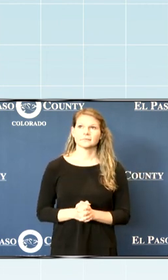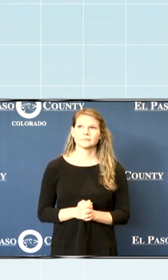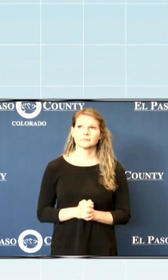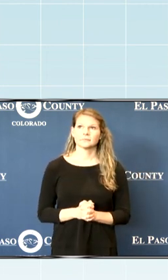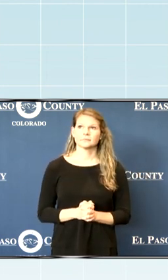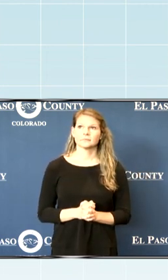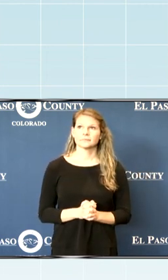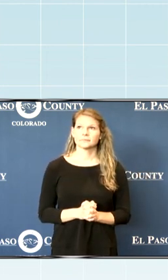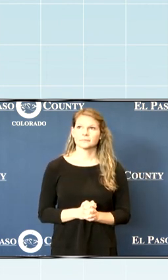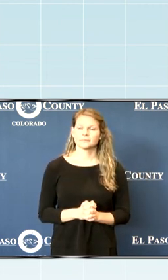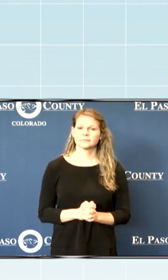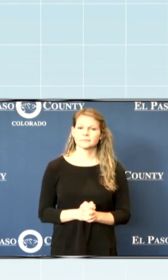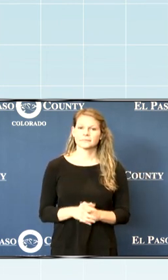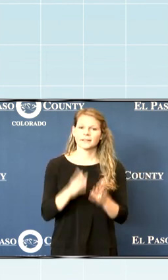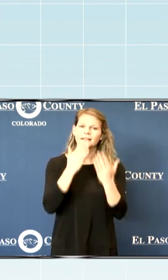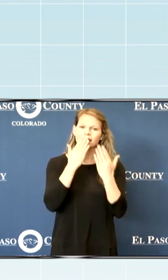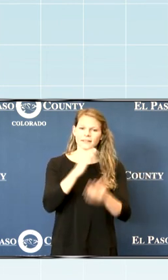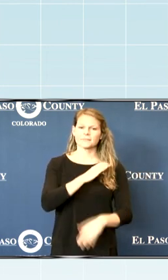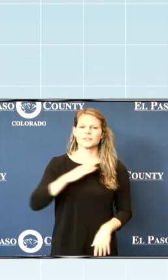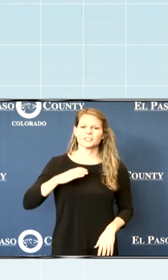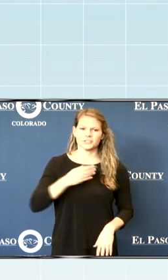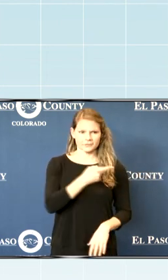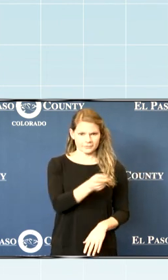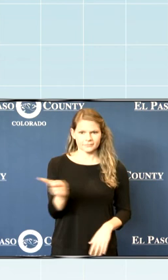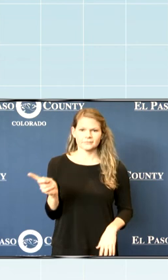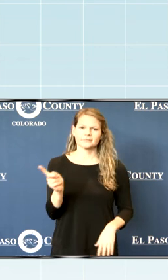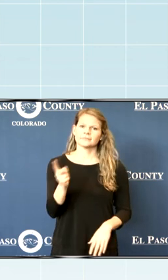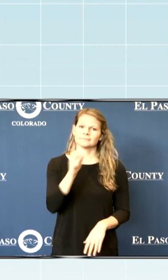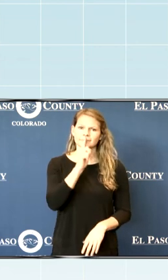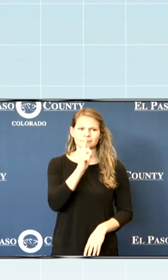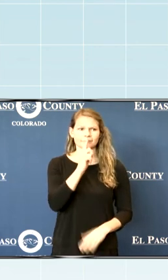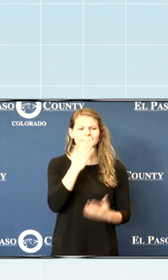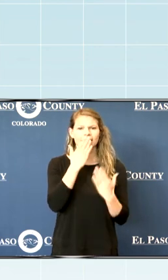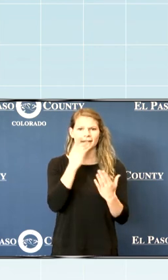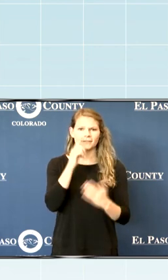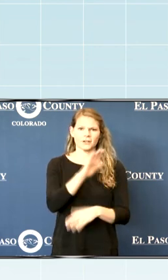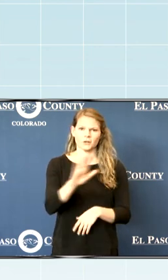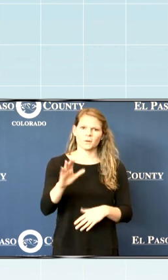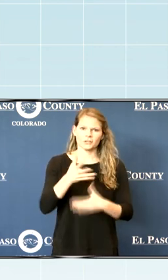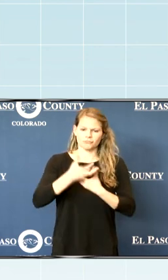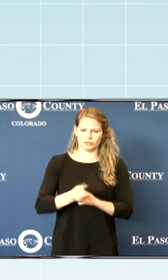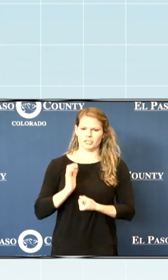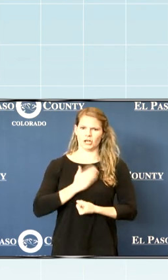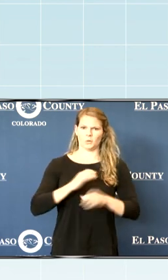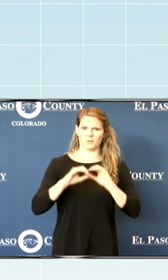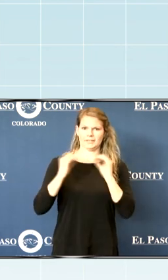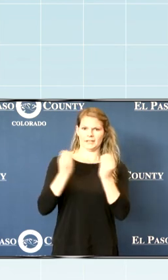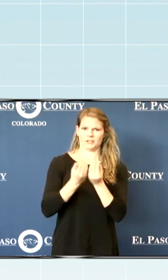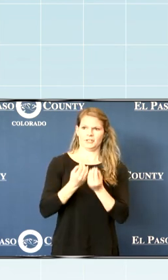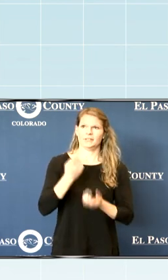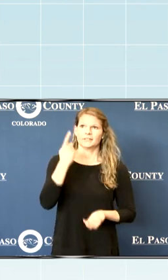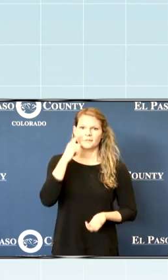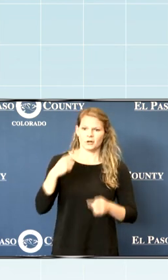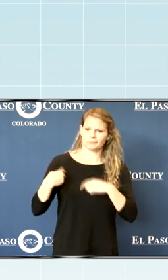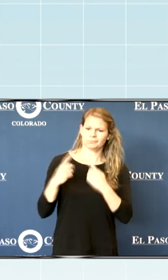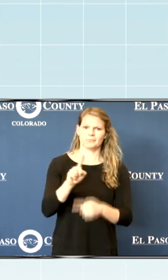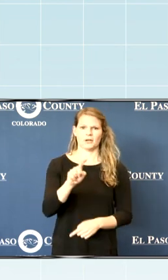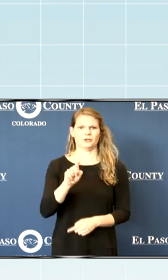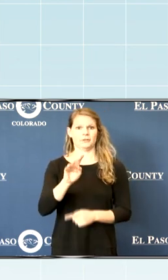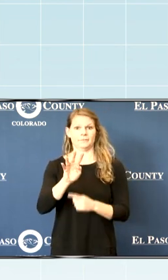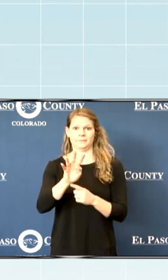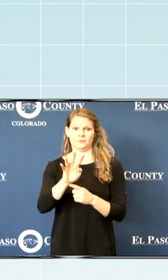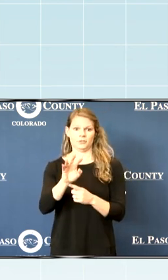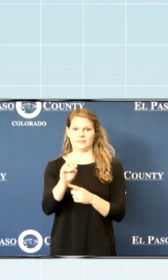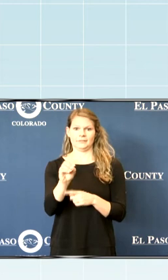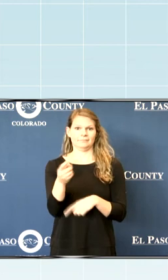to start by thanking the commissioners wholeheartedly for their trust in our organization. For the last 134 years, the Boys and Girls Club has been